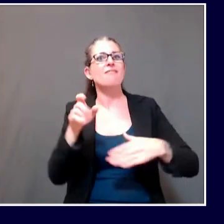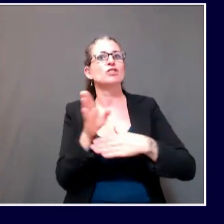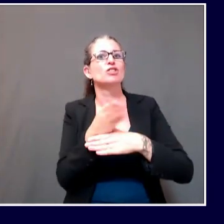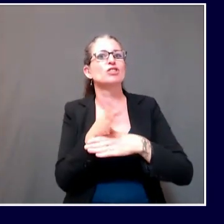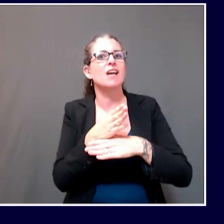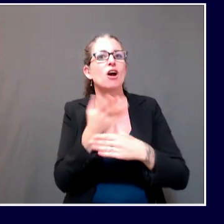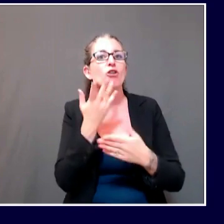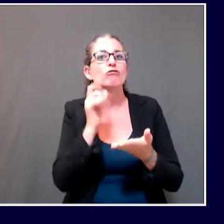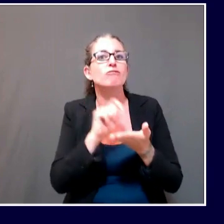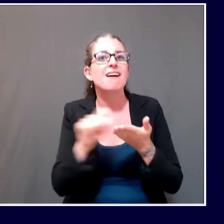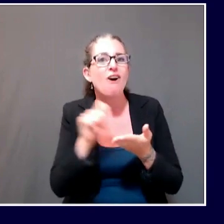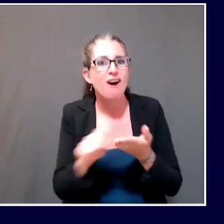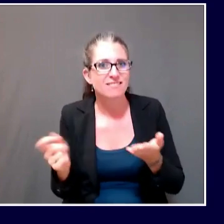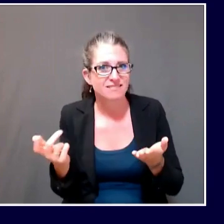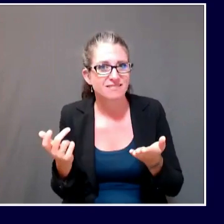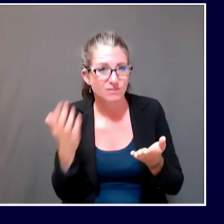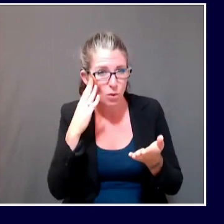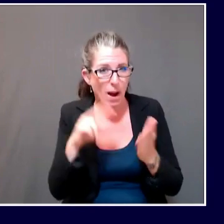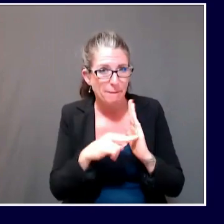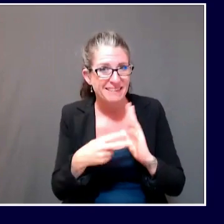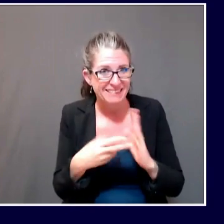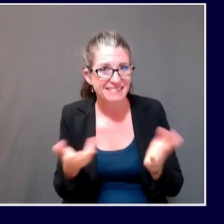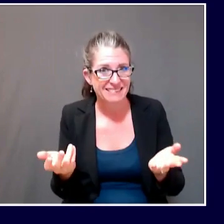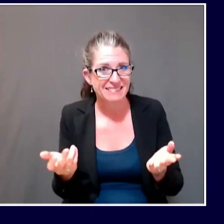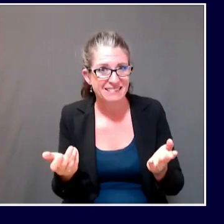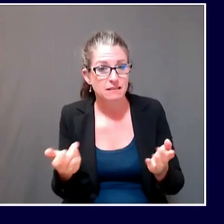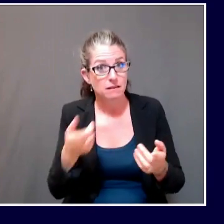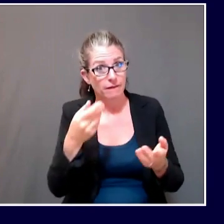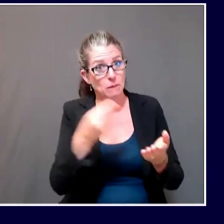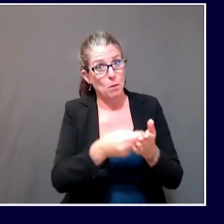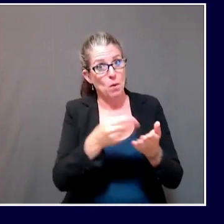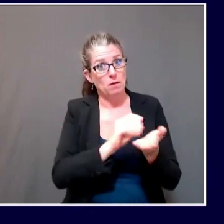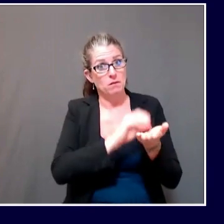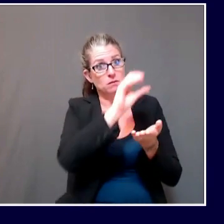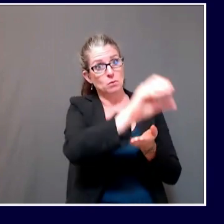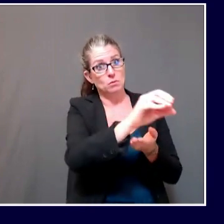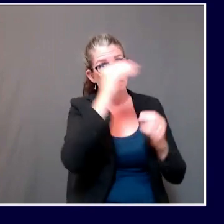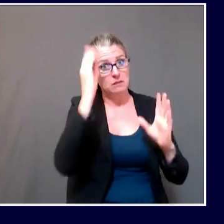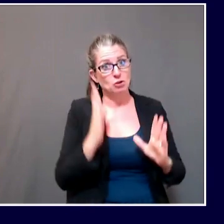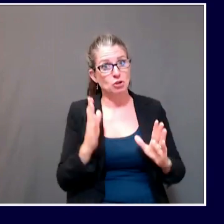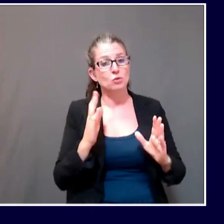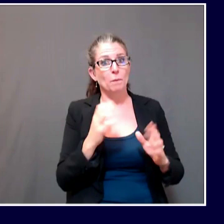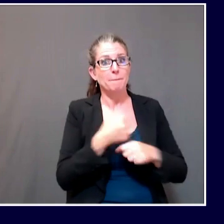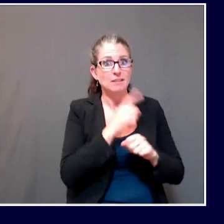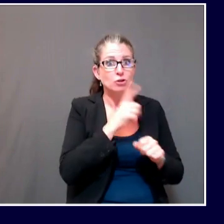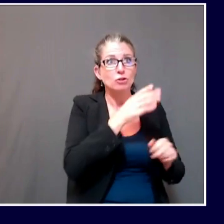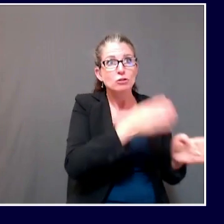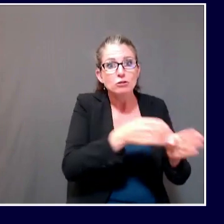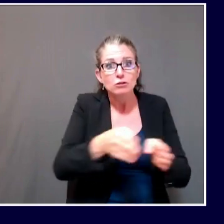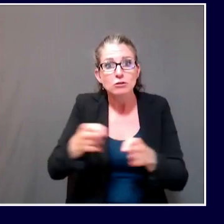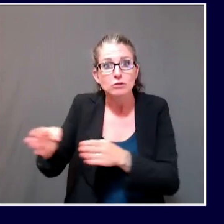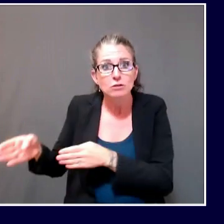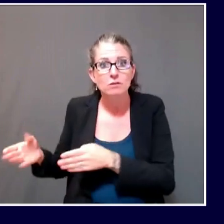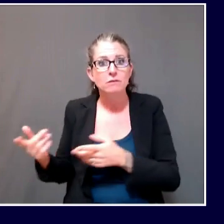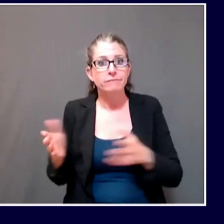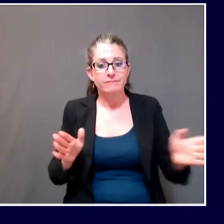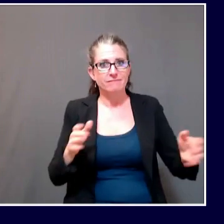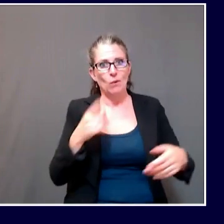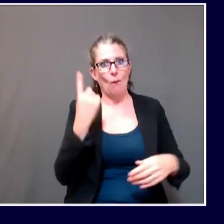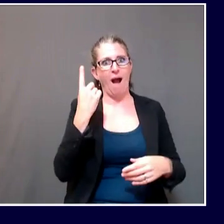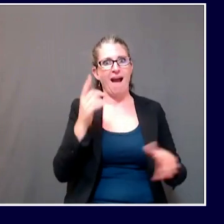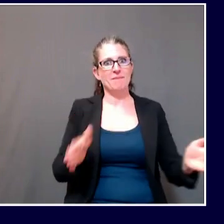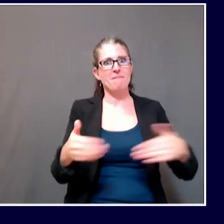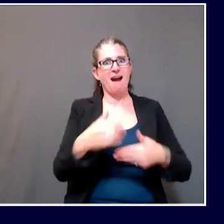just wondering if there has been any consideration. I don't know that that is a specific thing that any, any particular school district has